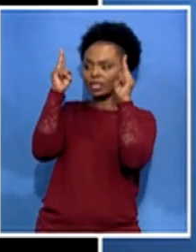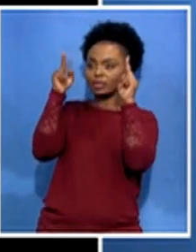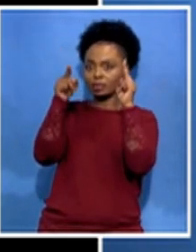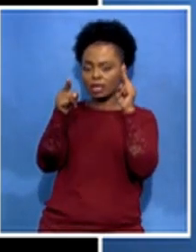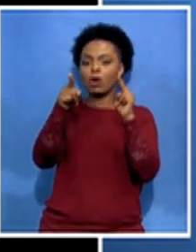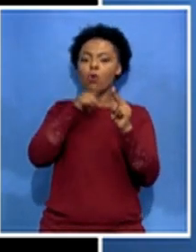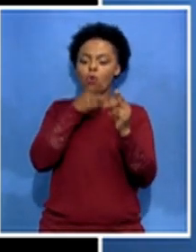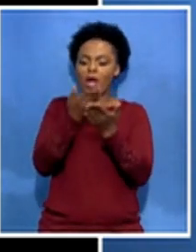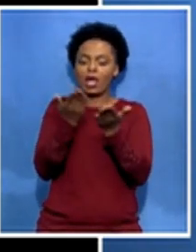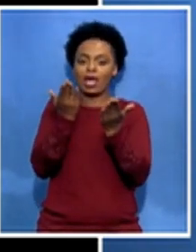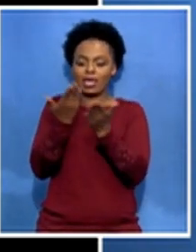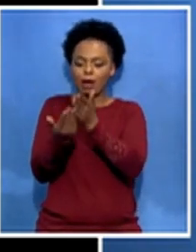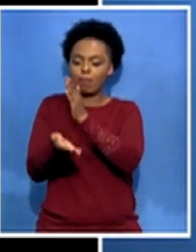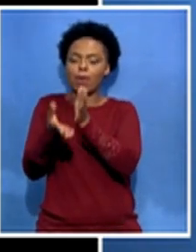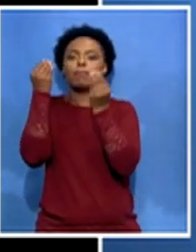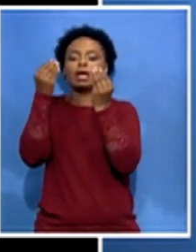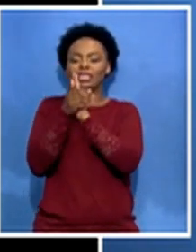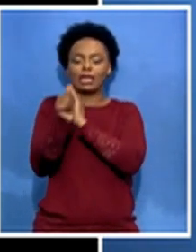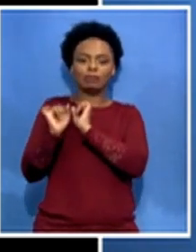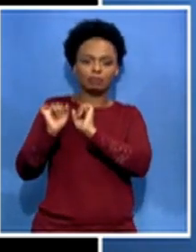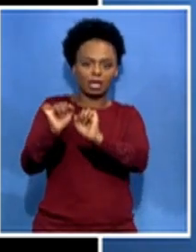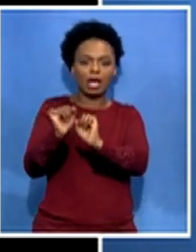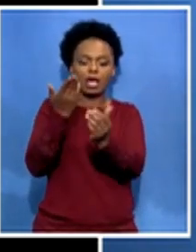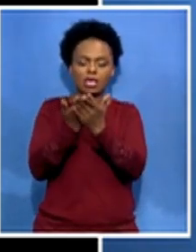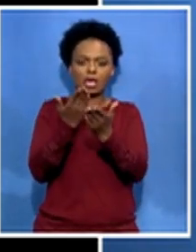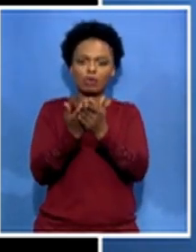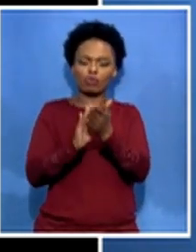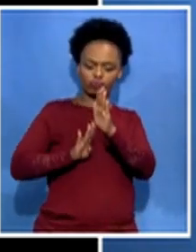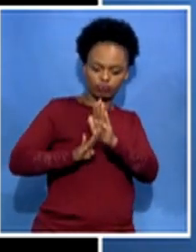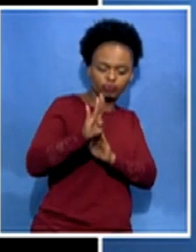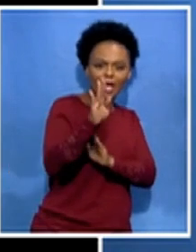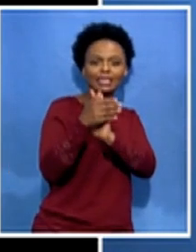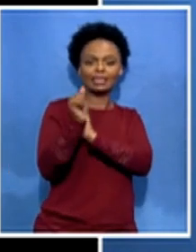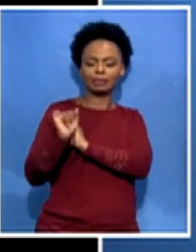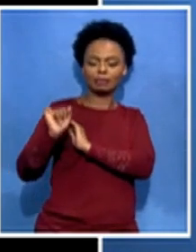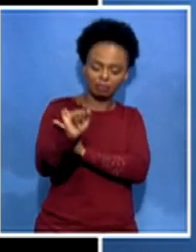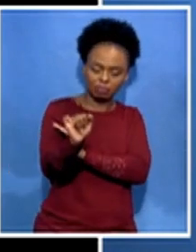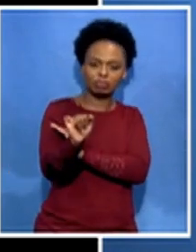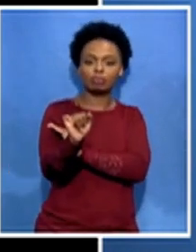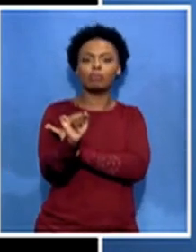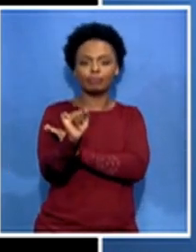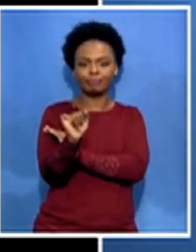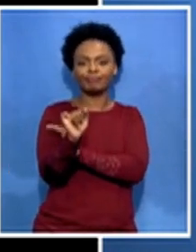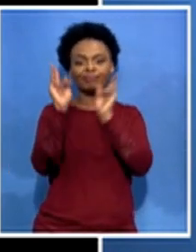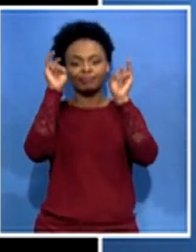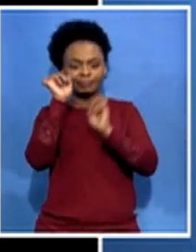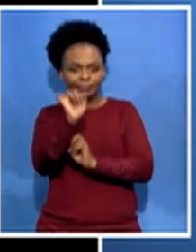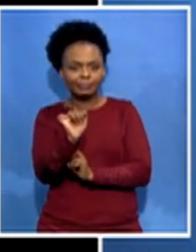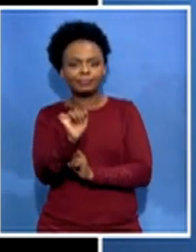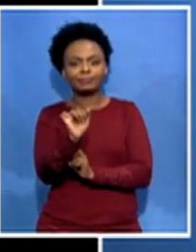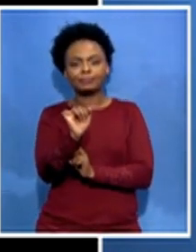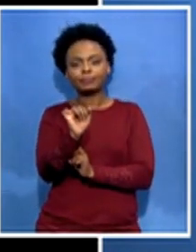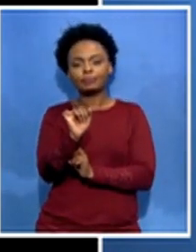to advance their skills on the particularly the knowledge economy and also